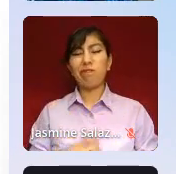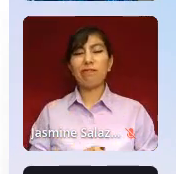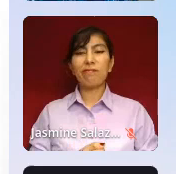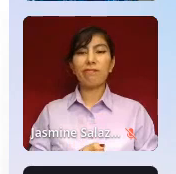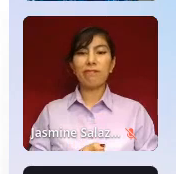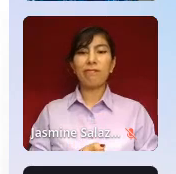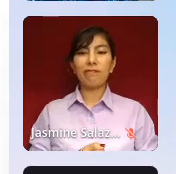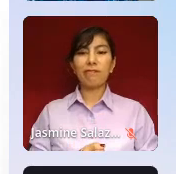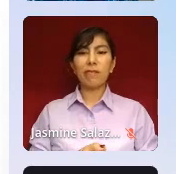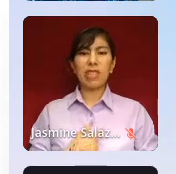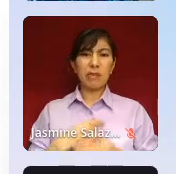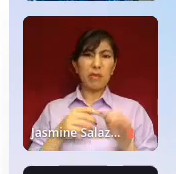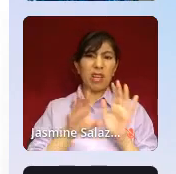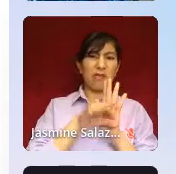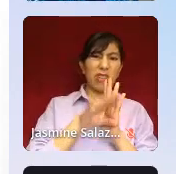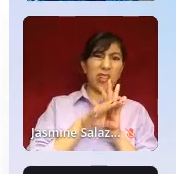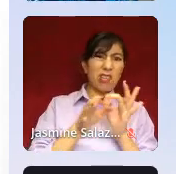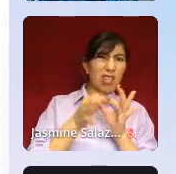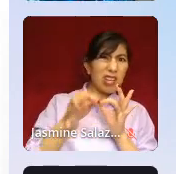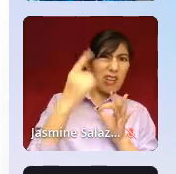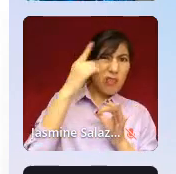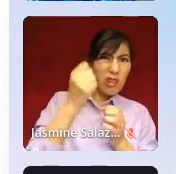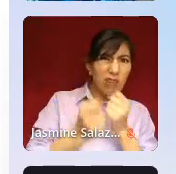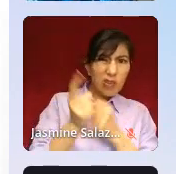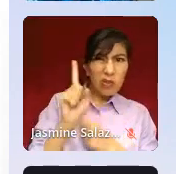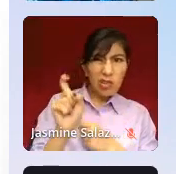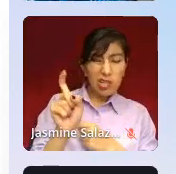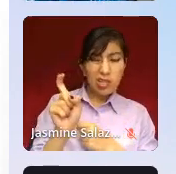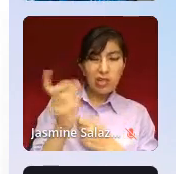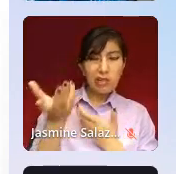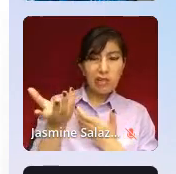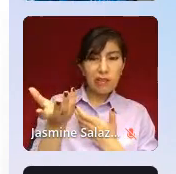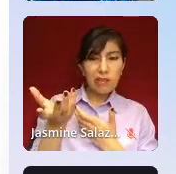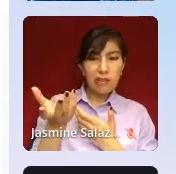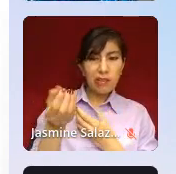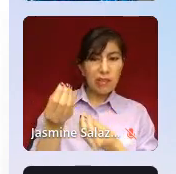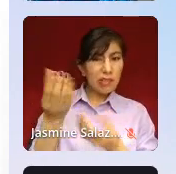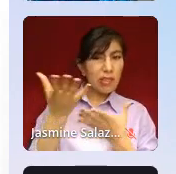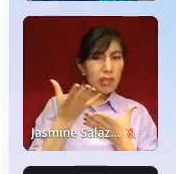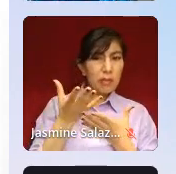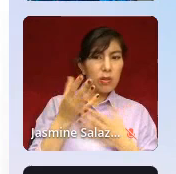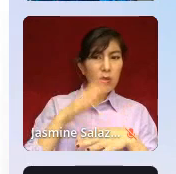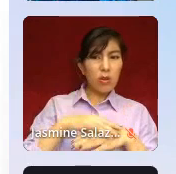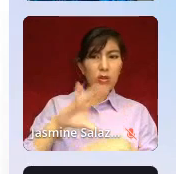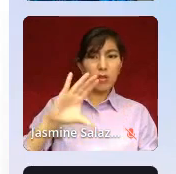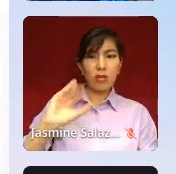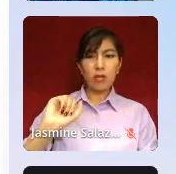Is my video lagging for everyone? Can you let me know in the chat?